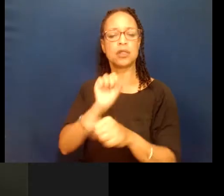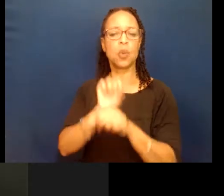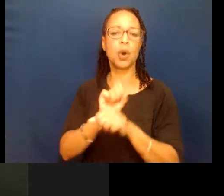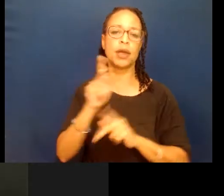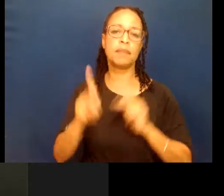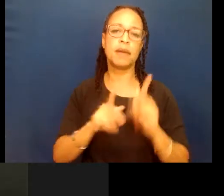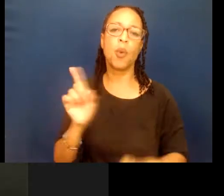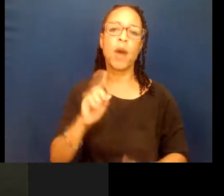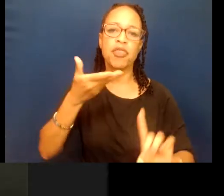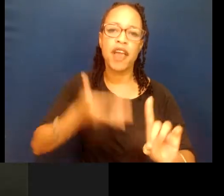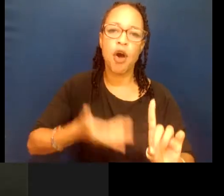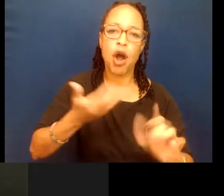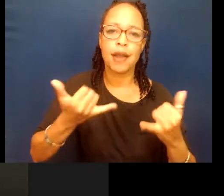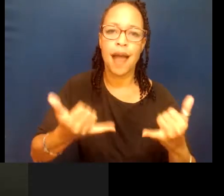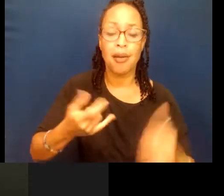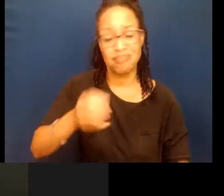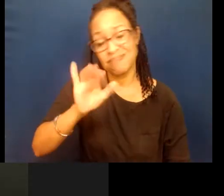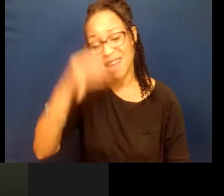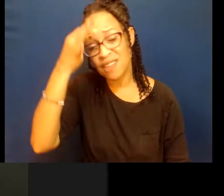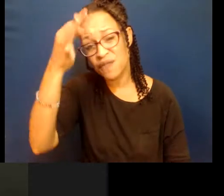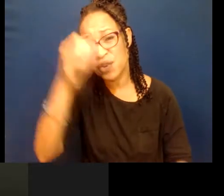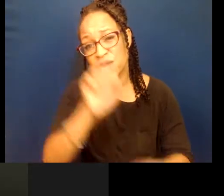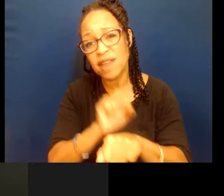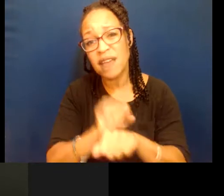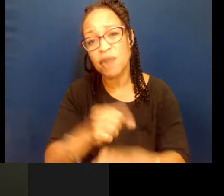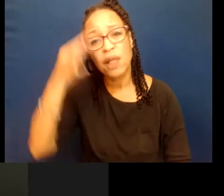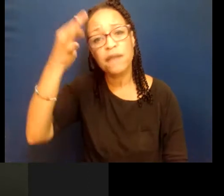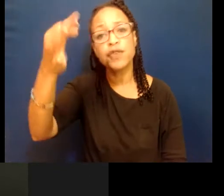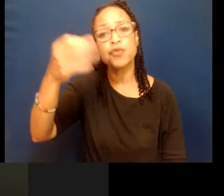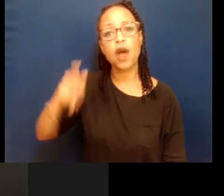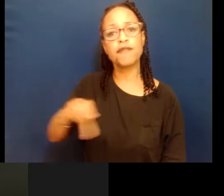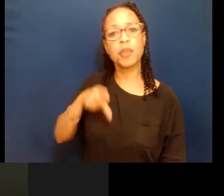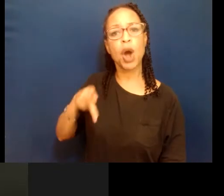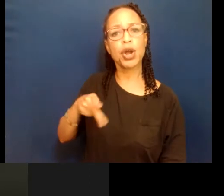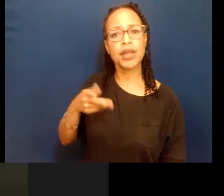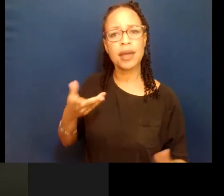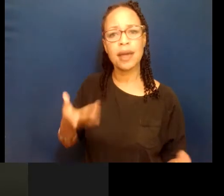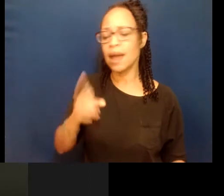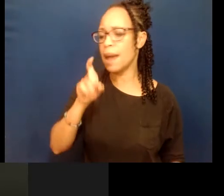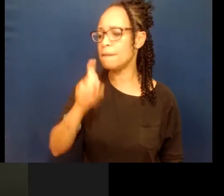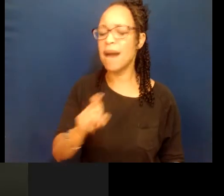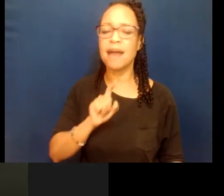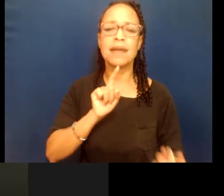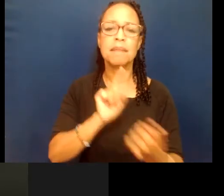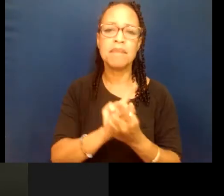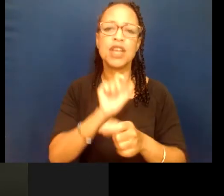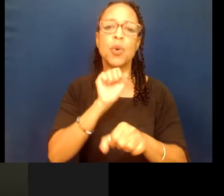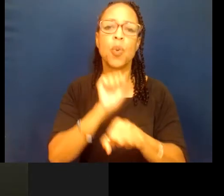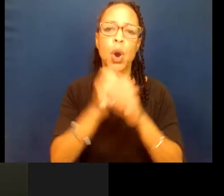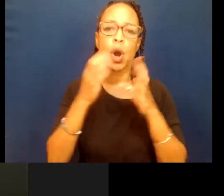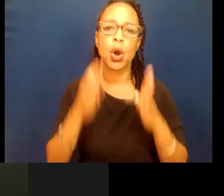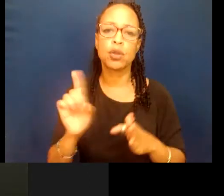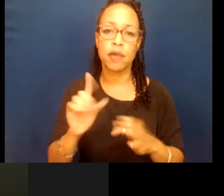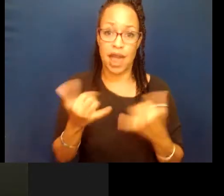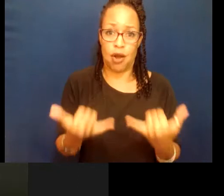going to be the future of labor. That's going to be the future of the party. The party has to be able to meet workers where they're at, especially in this moment in